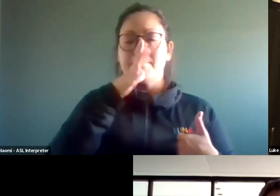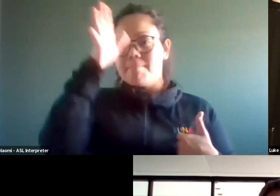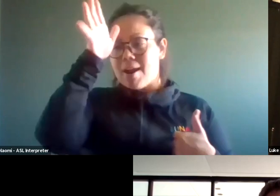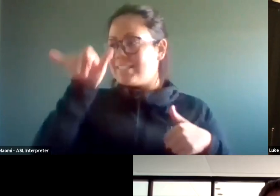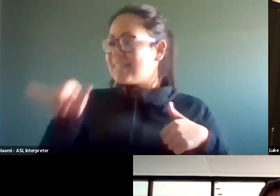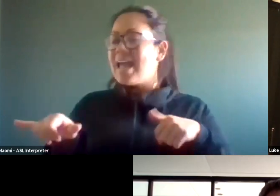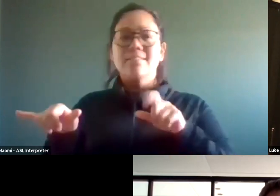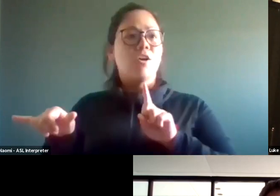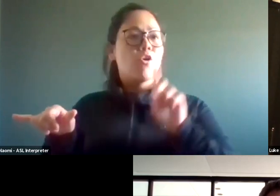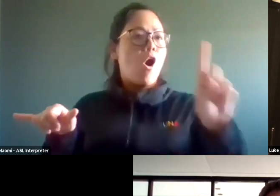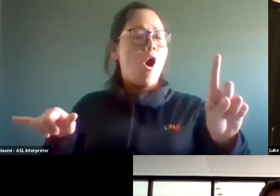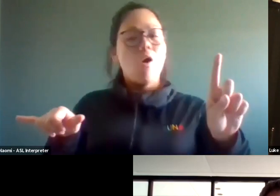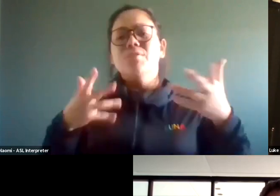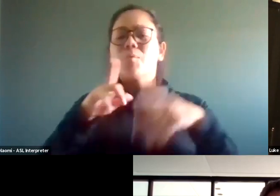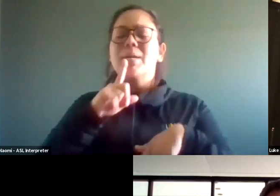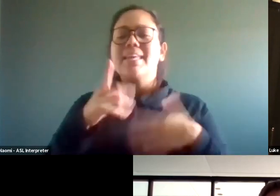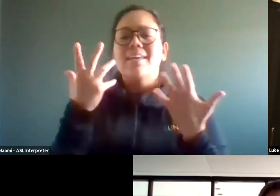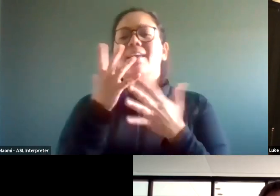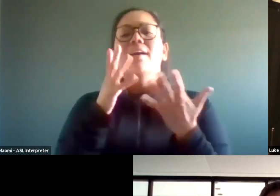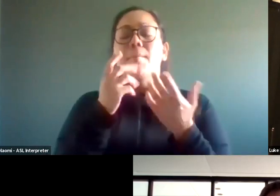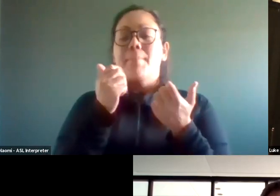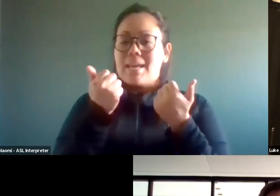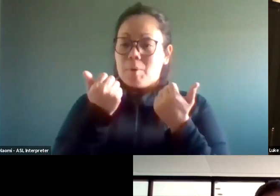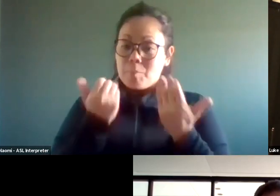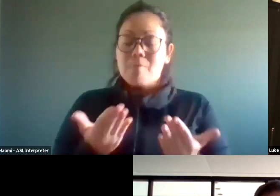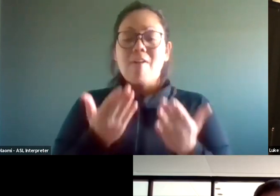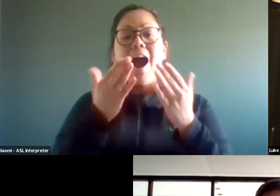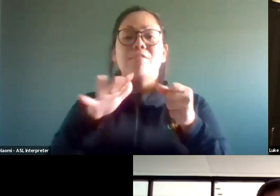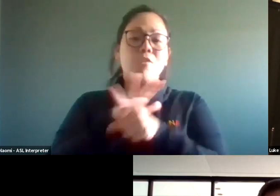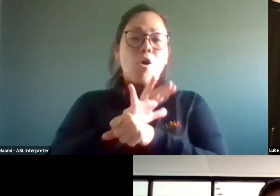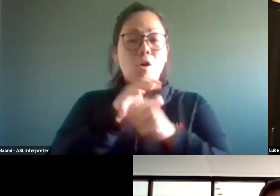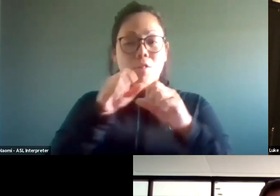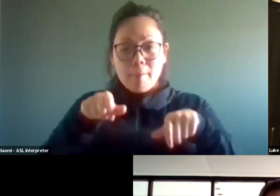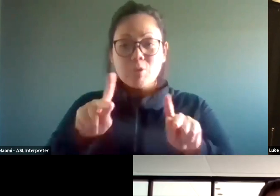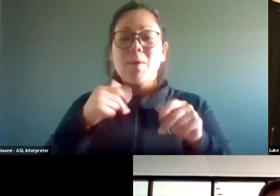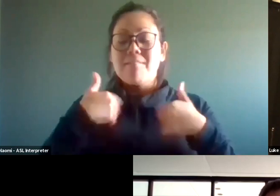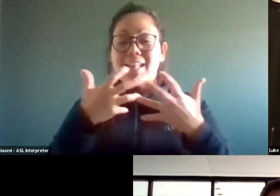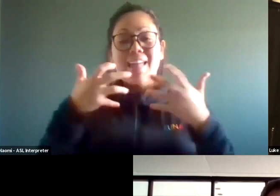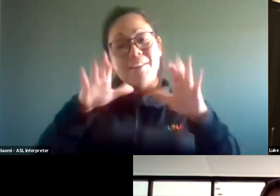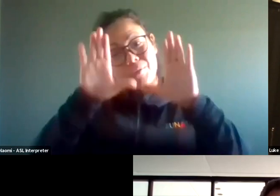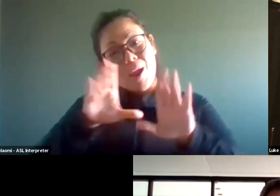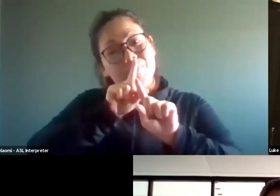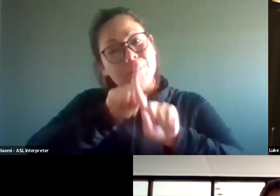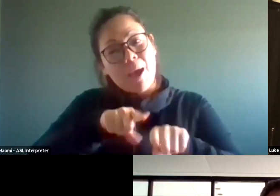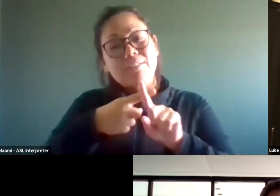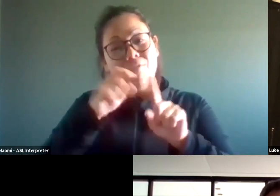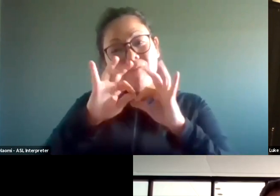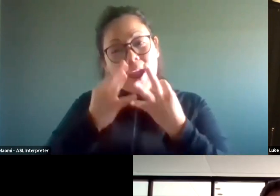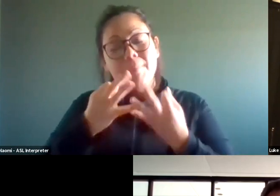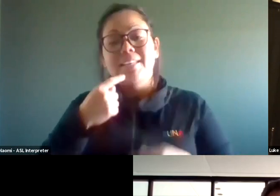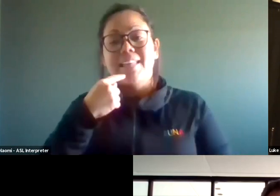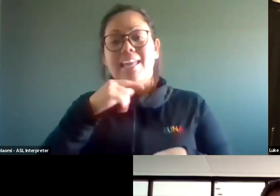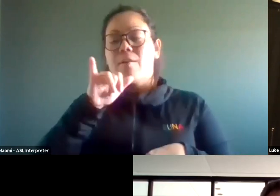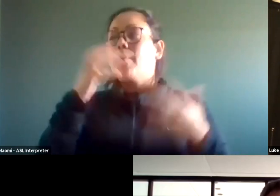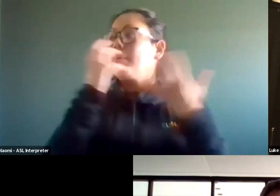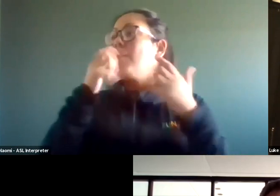the other one goes out. Um, so being able to provide those opportunities, we've gotten a great, a lot of great responses from families saying that this allowed